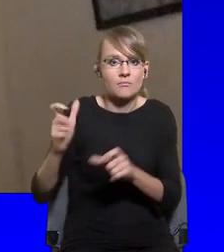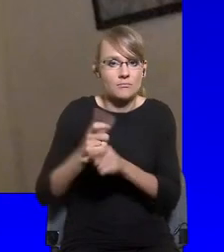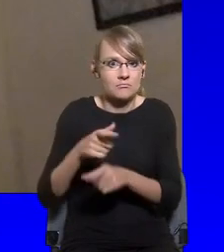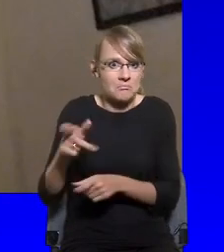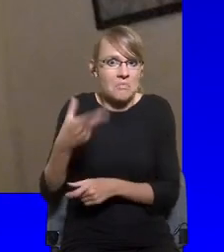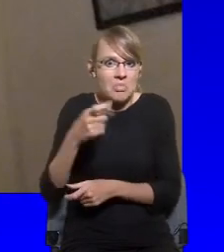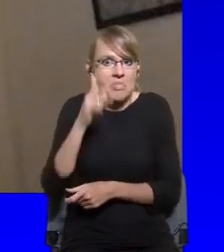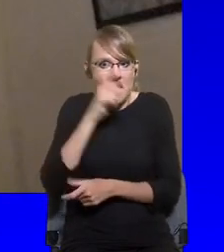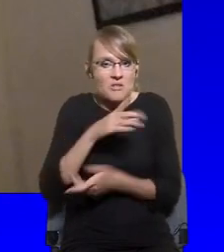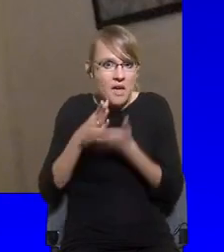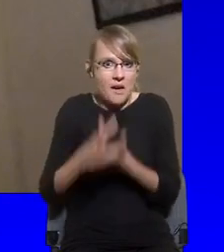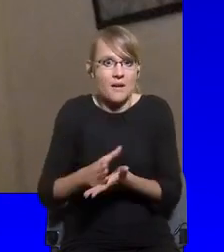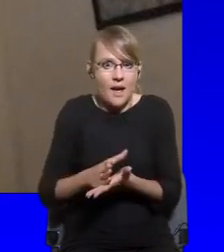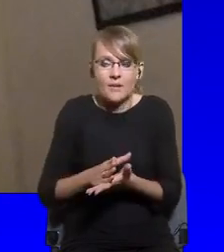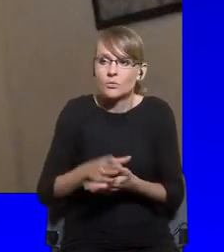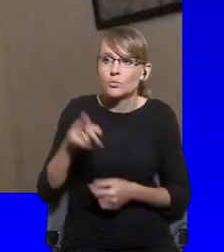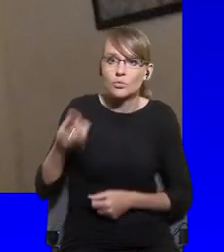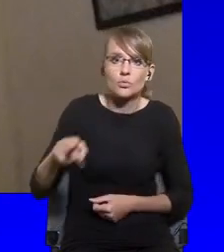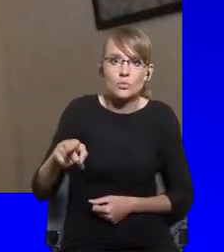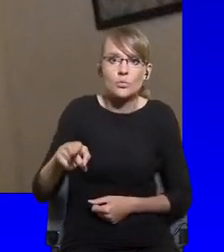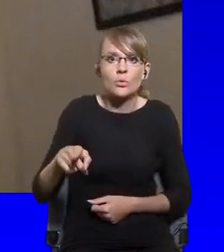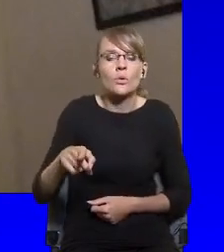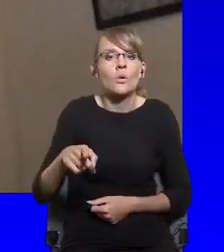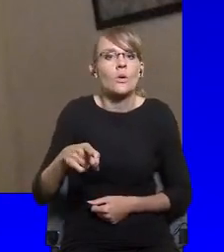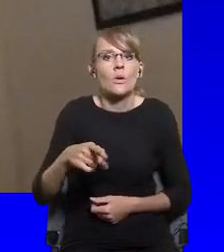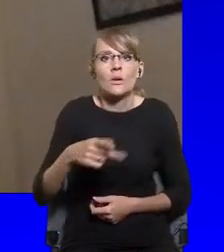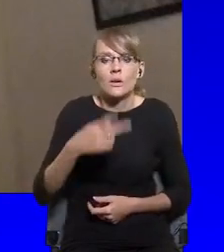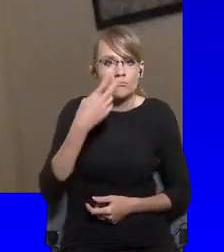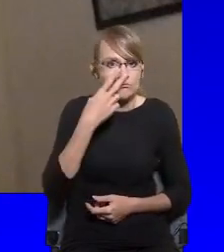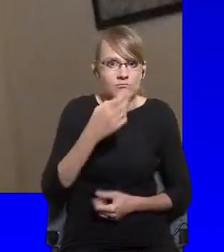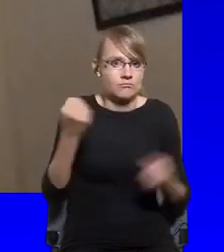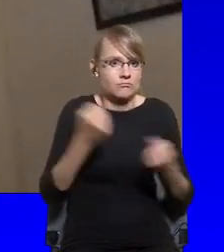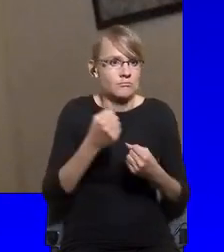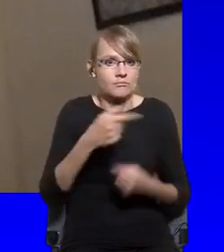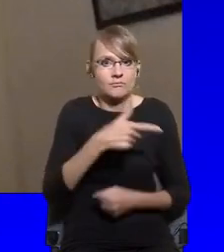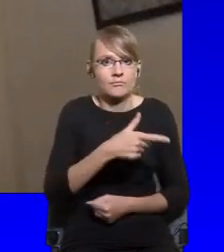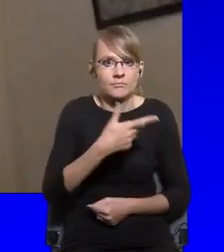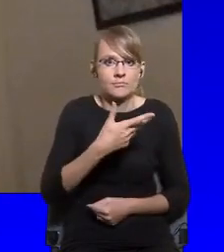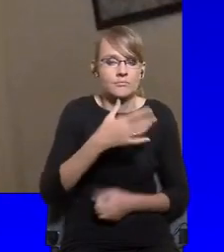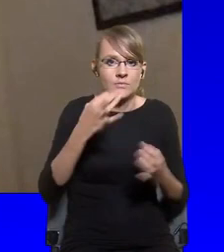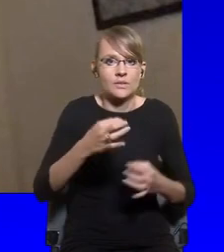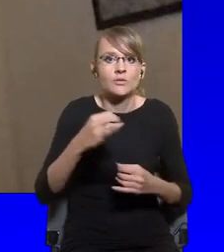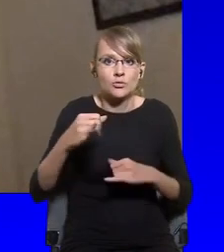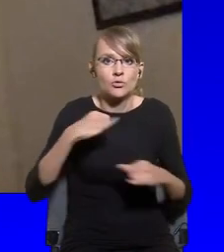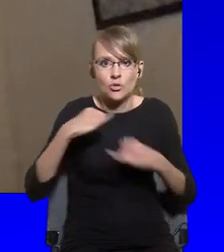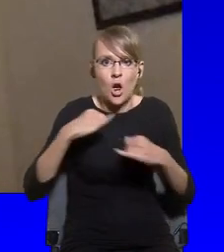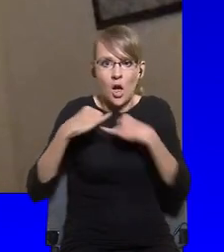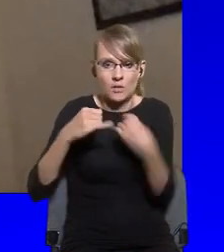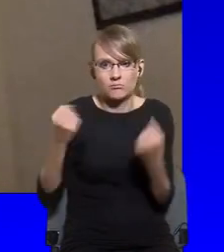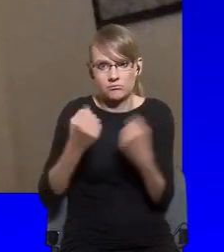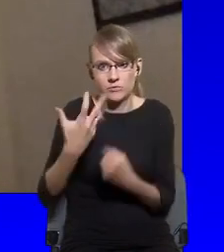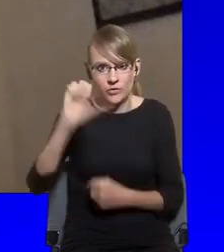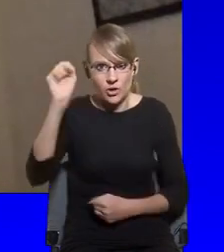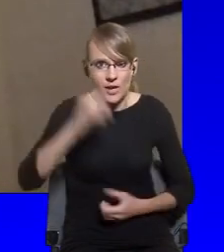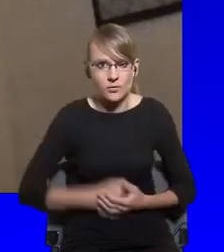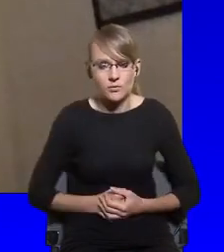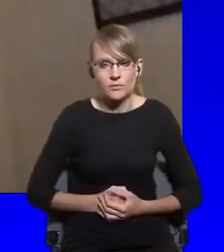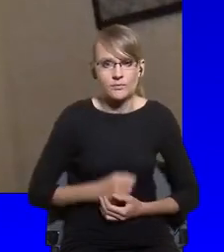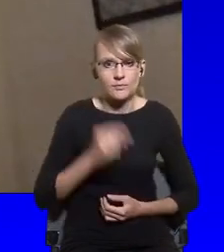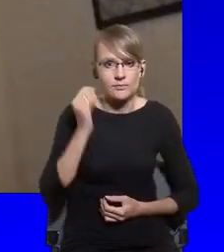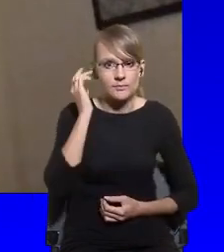politics of comparison. In the UK, one of the UK, most solipsistic and introverted